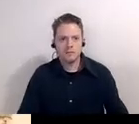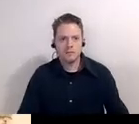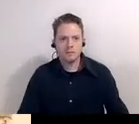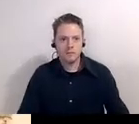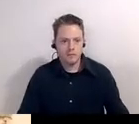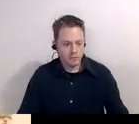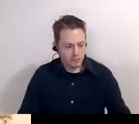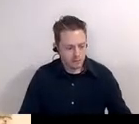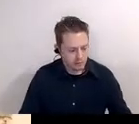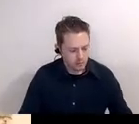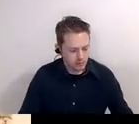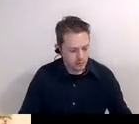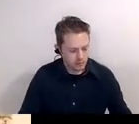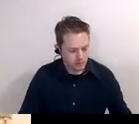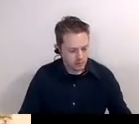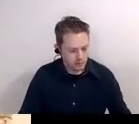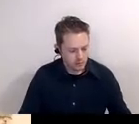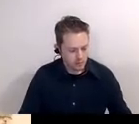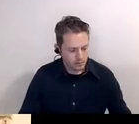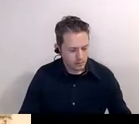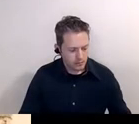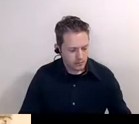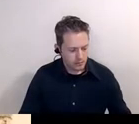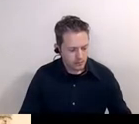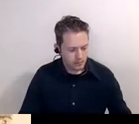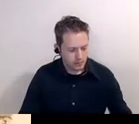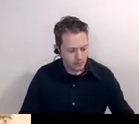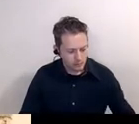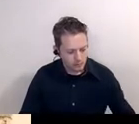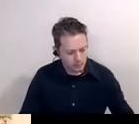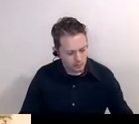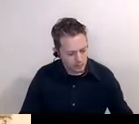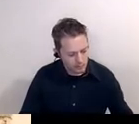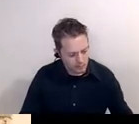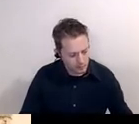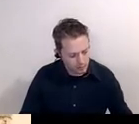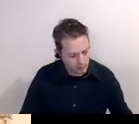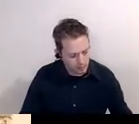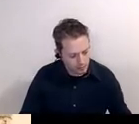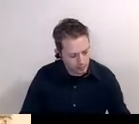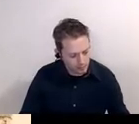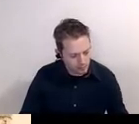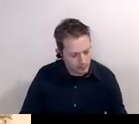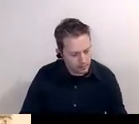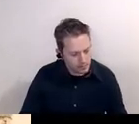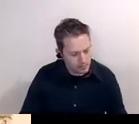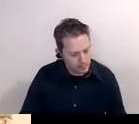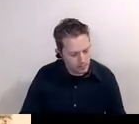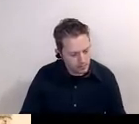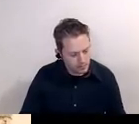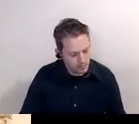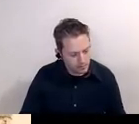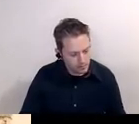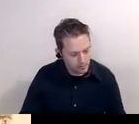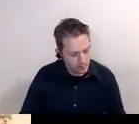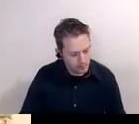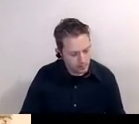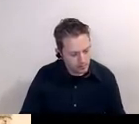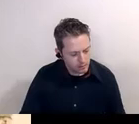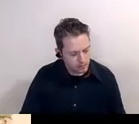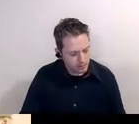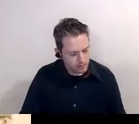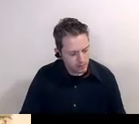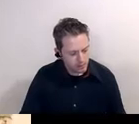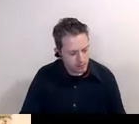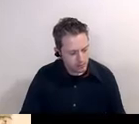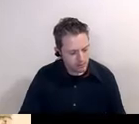amazing time but it was jack benny's first four uh you know back when he was he went from radio to tv and it was all about